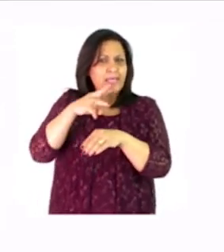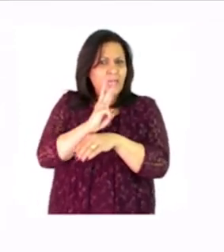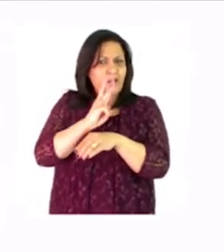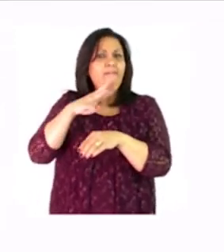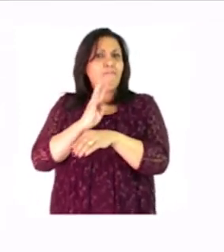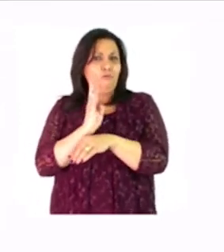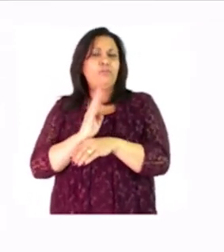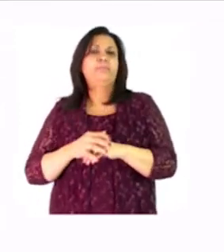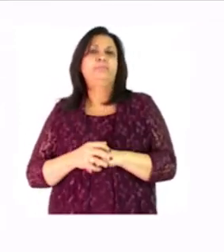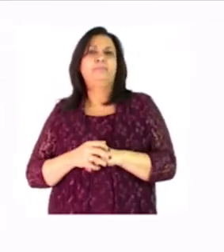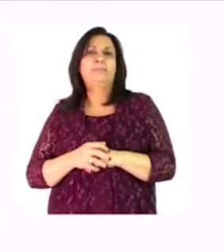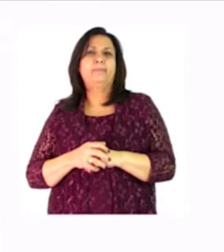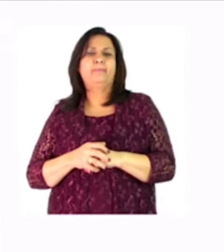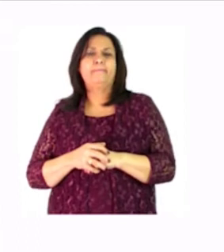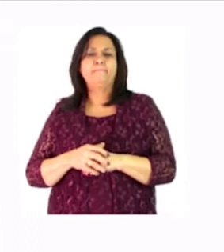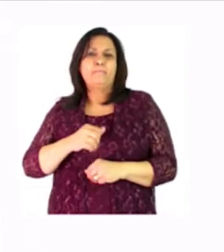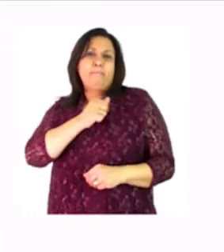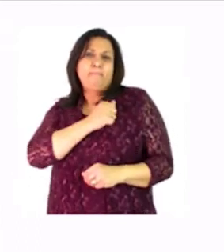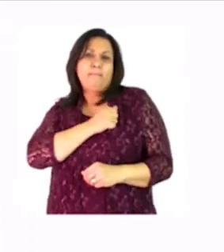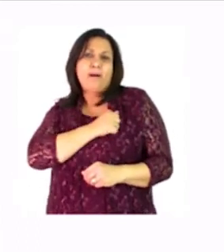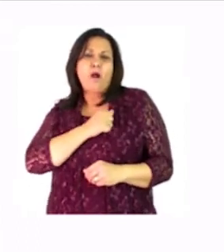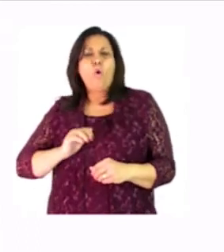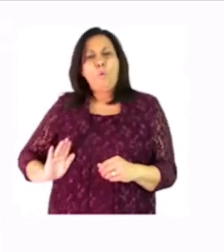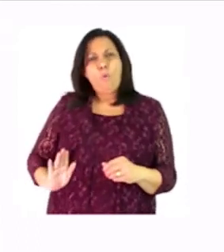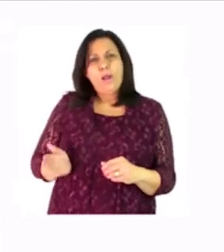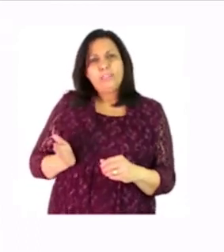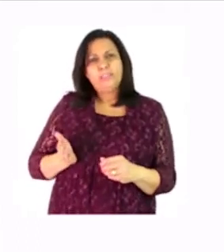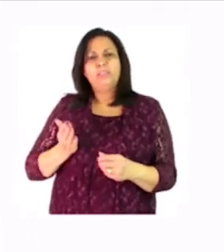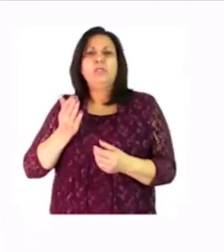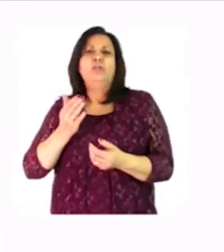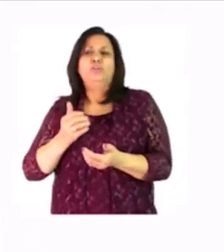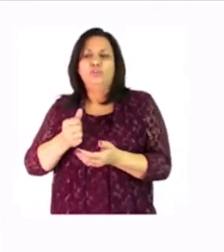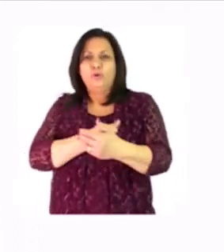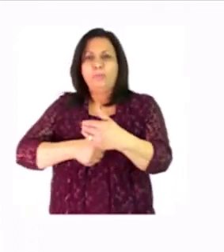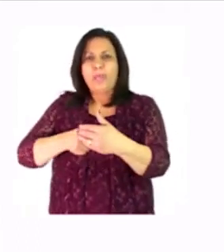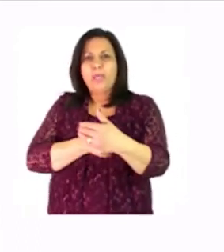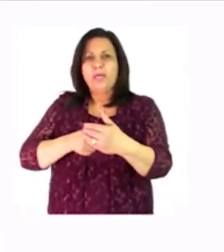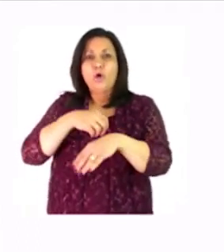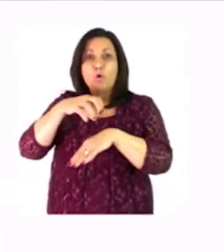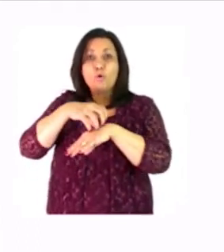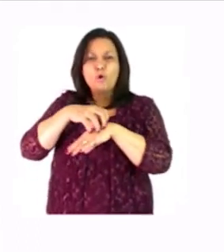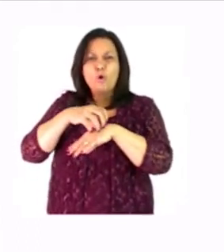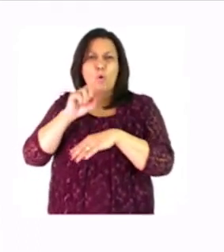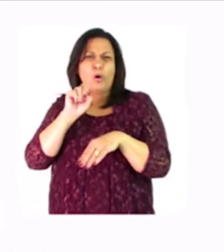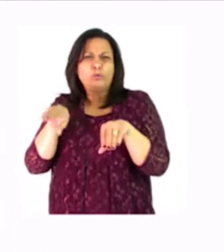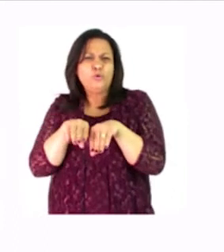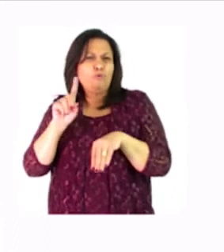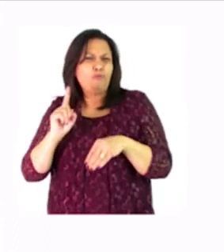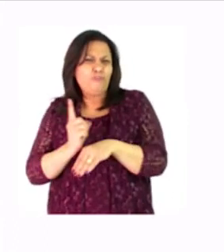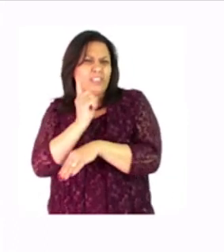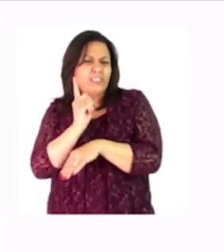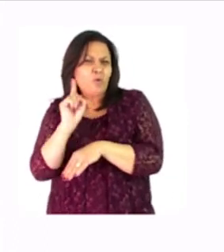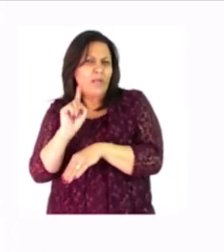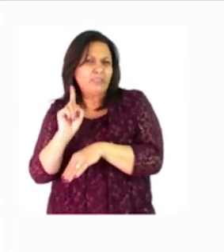when mommy mommy wants to bake some cookies what does she do first first